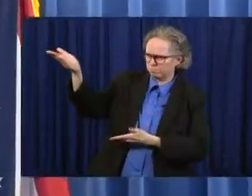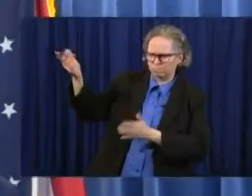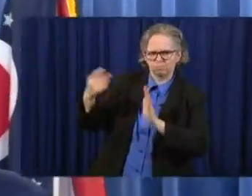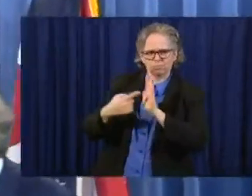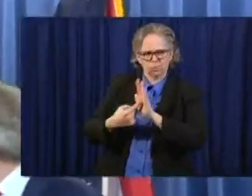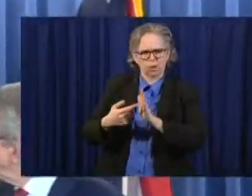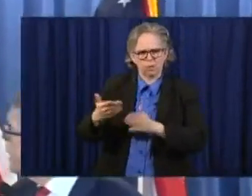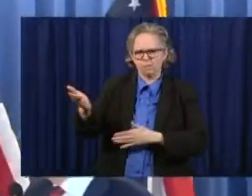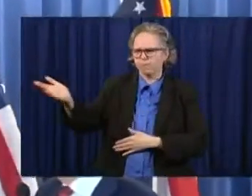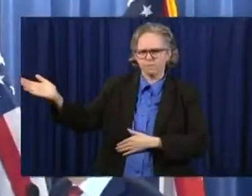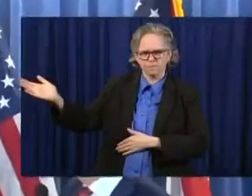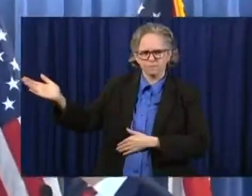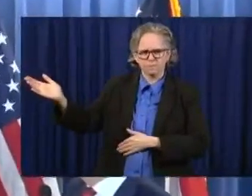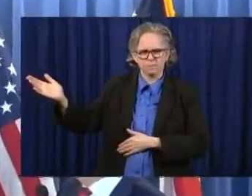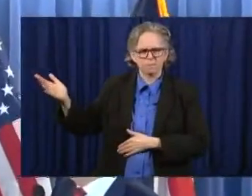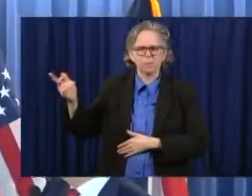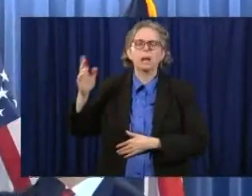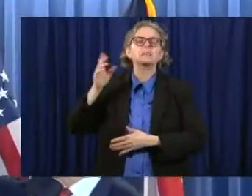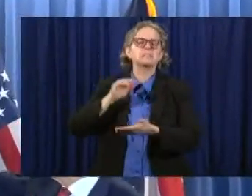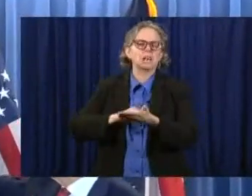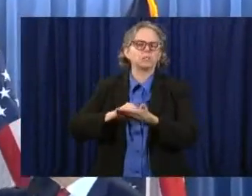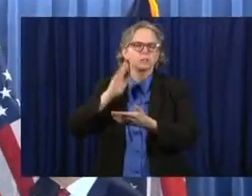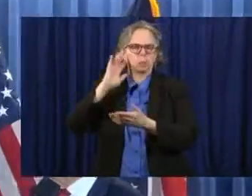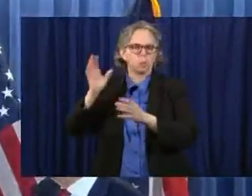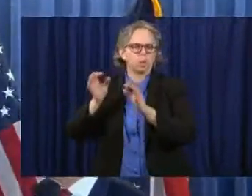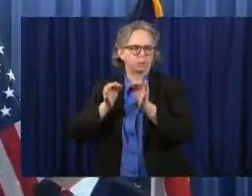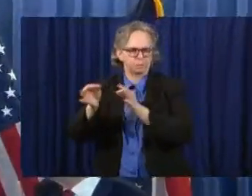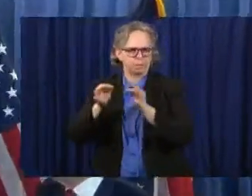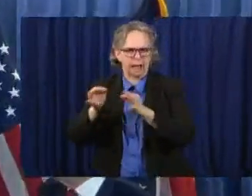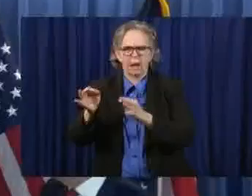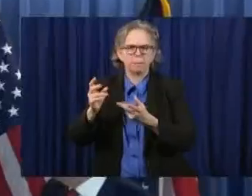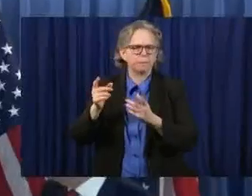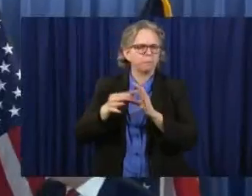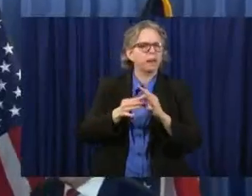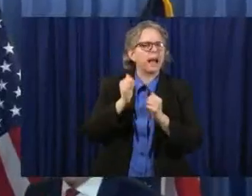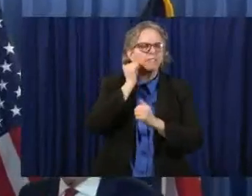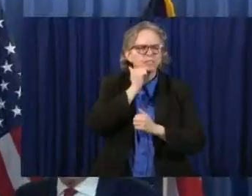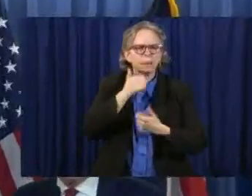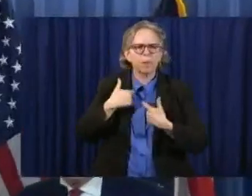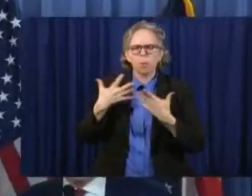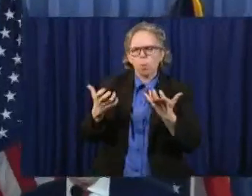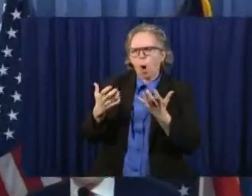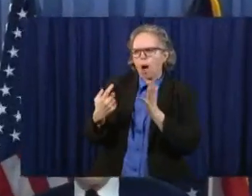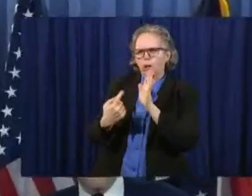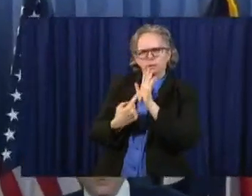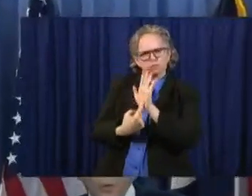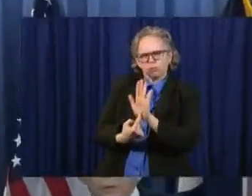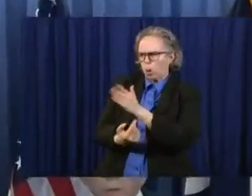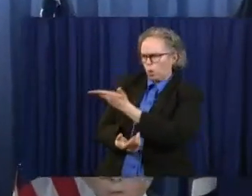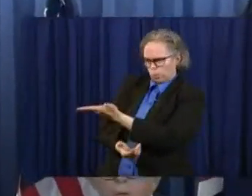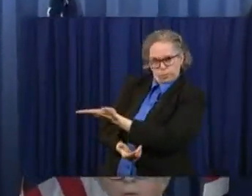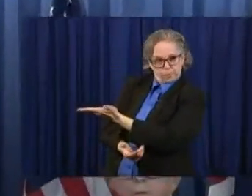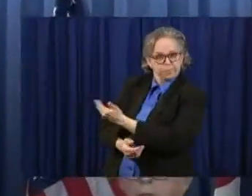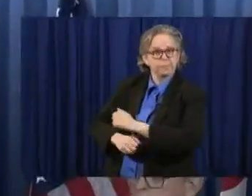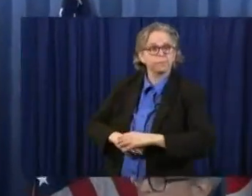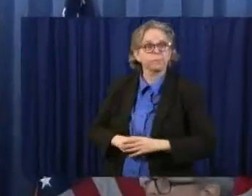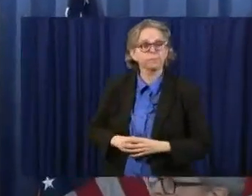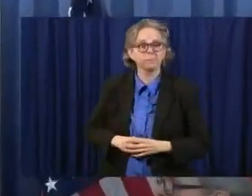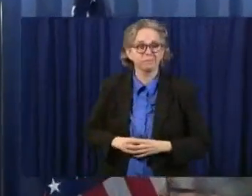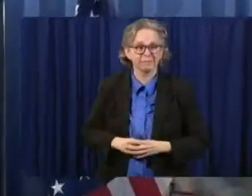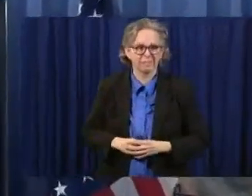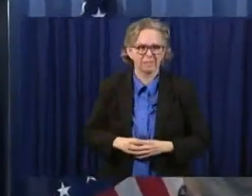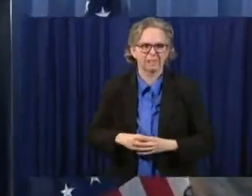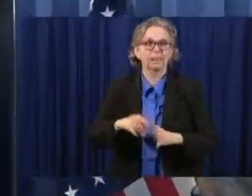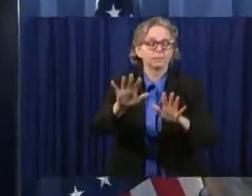but this is the chart for today, and she'll make reference to it today.